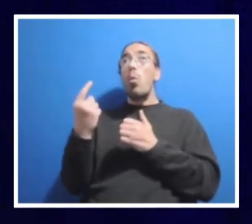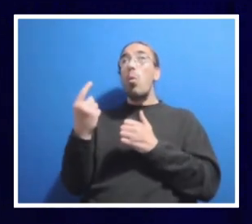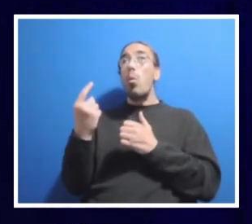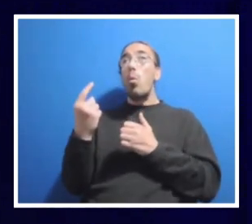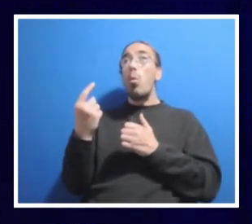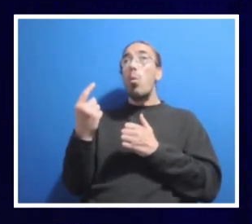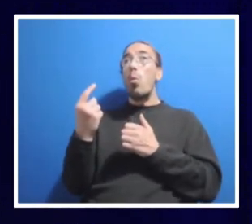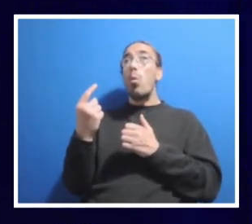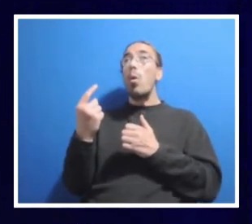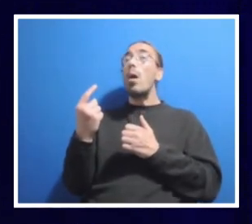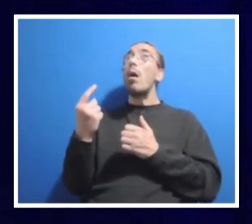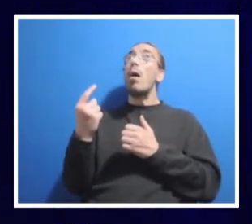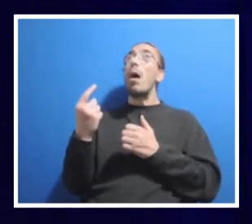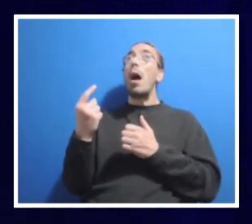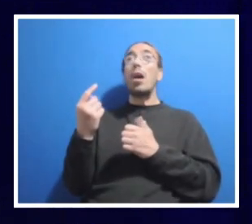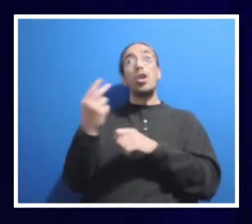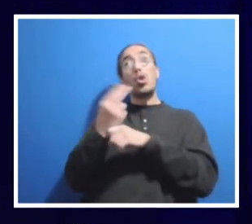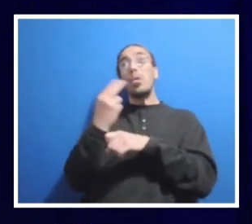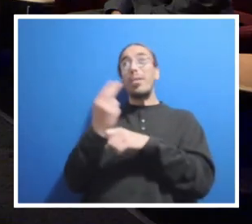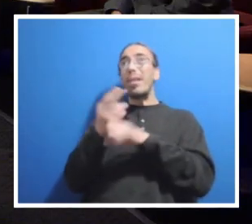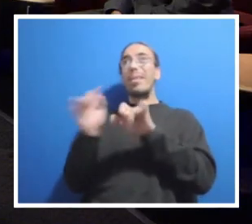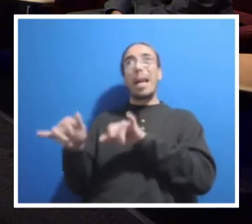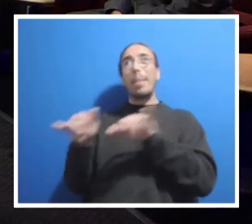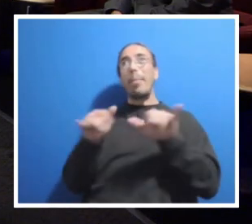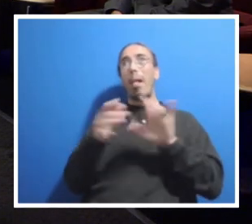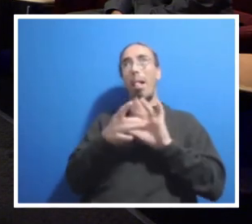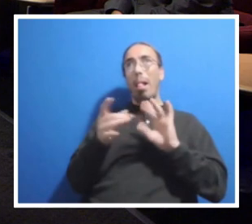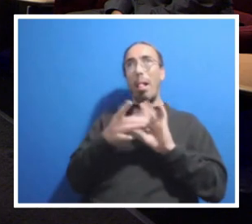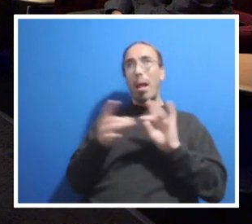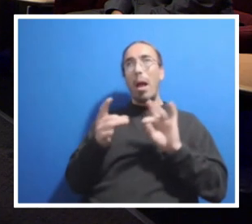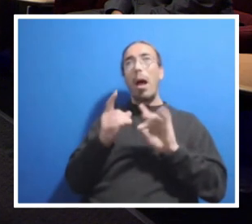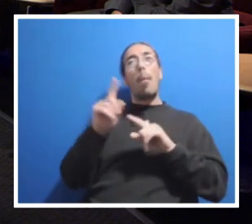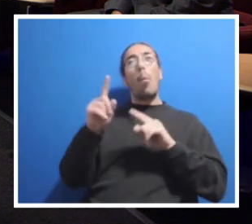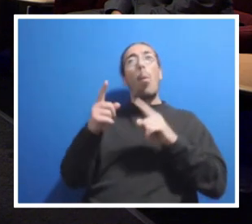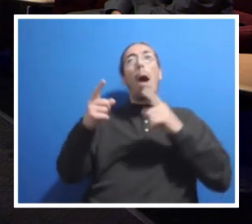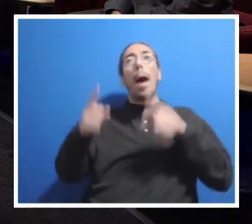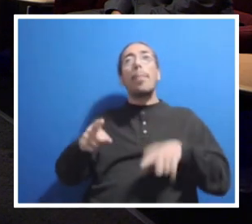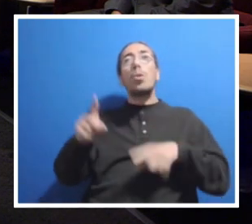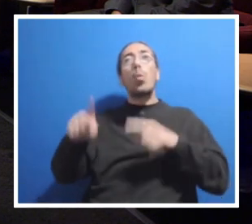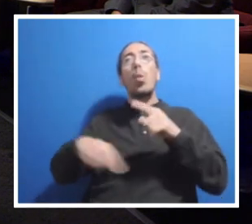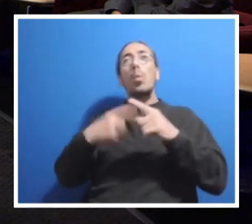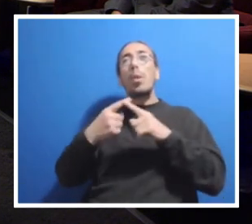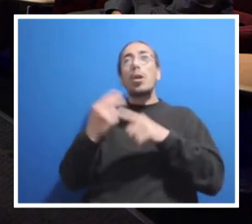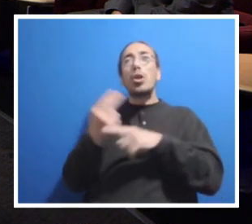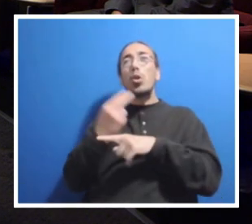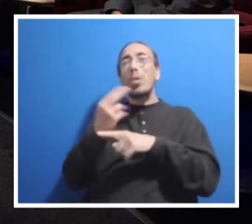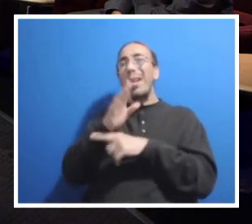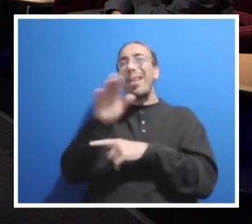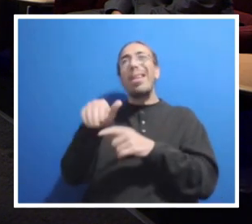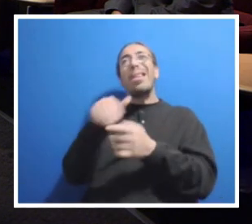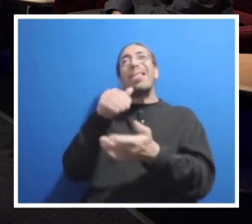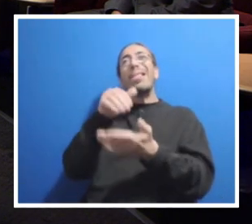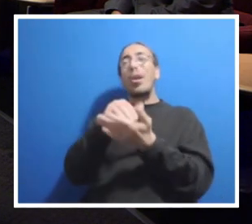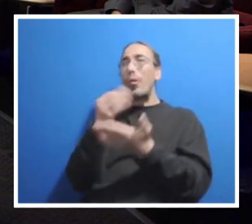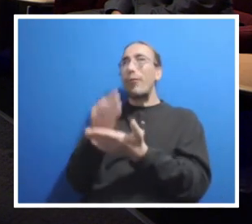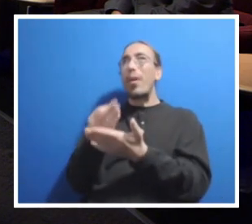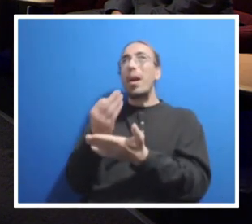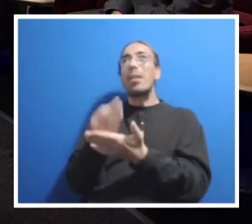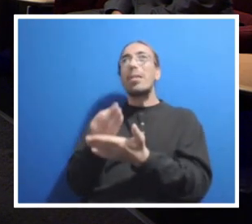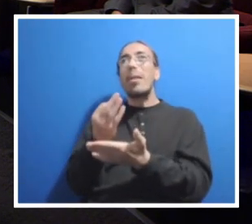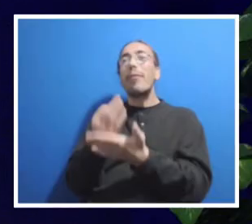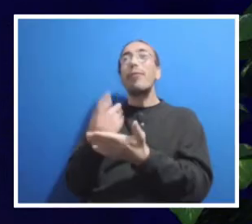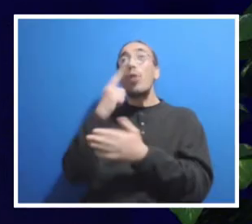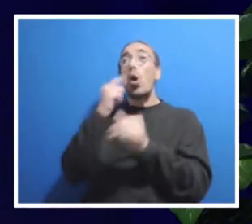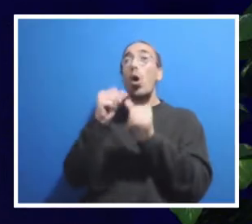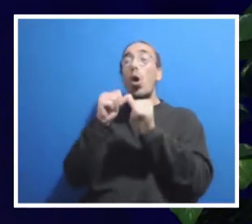jargon. Sure. So what happens when we use one-time central funds for recurring expenses? Yeah. Thank you, Nealey. So